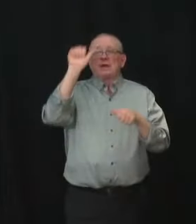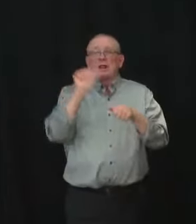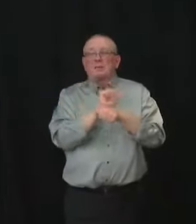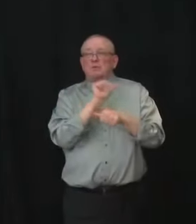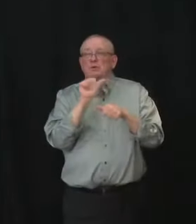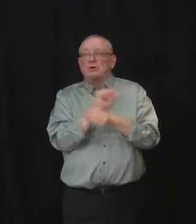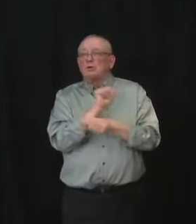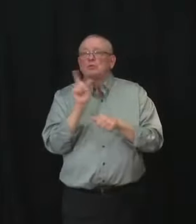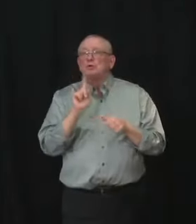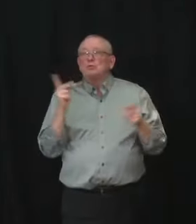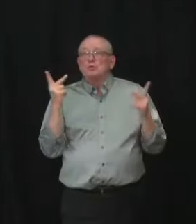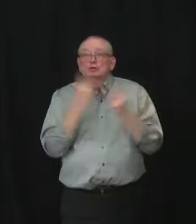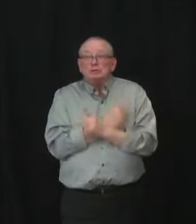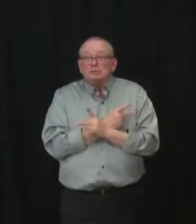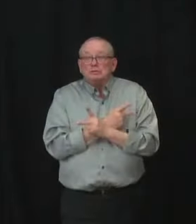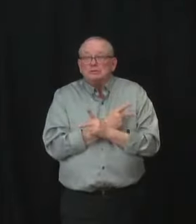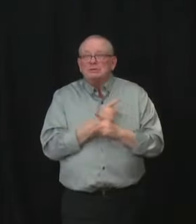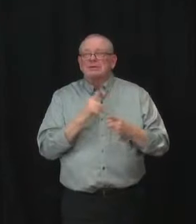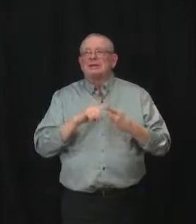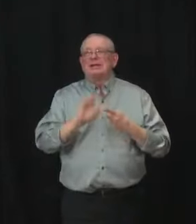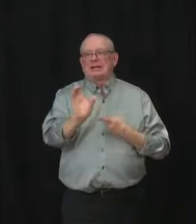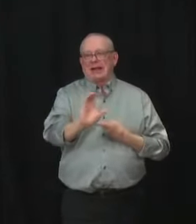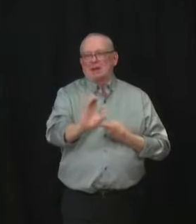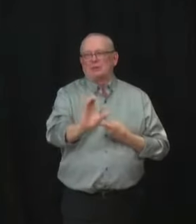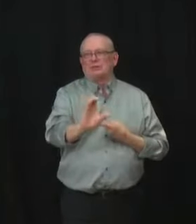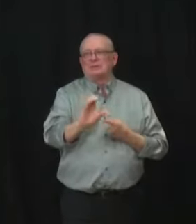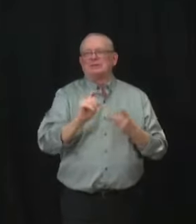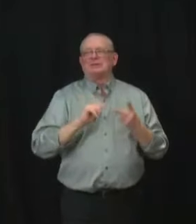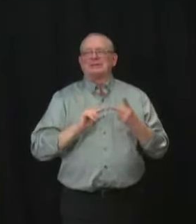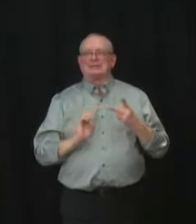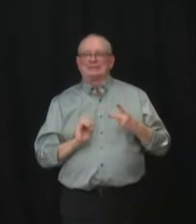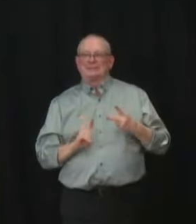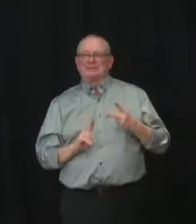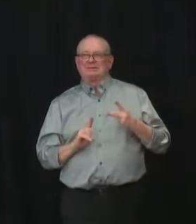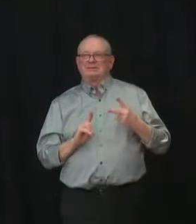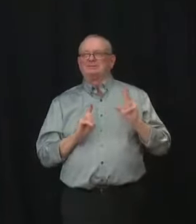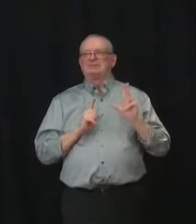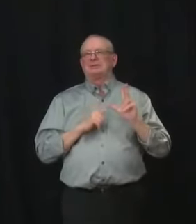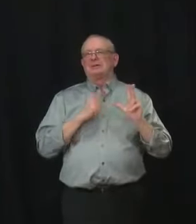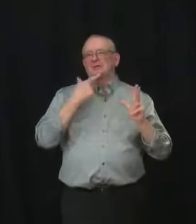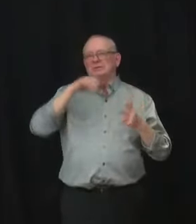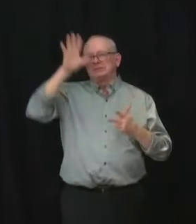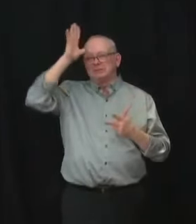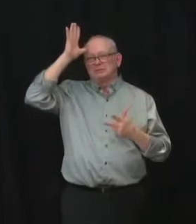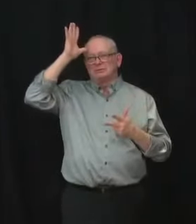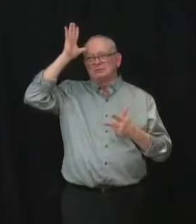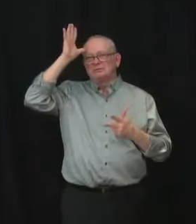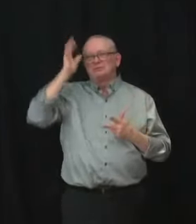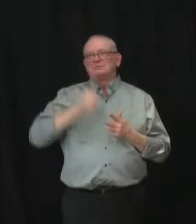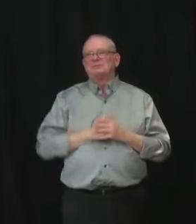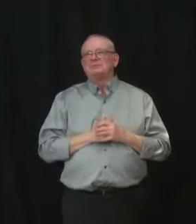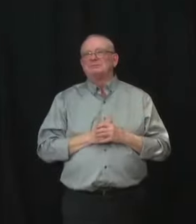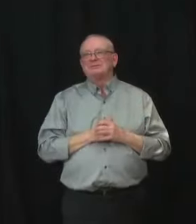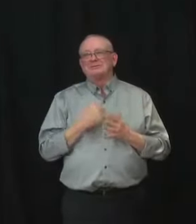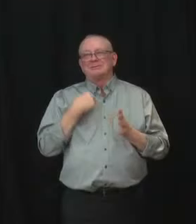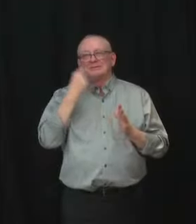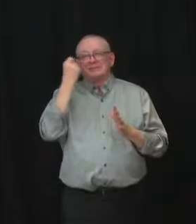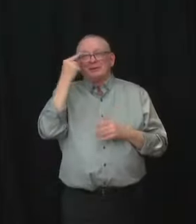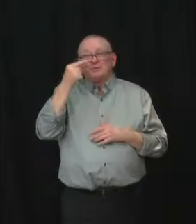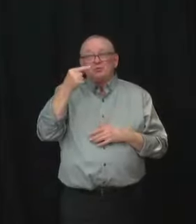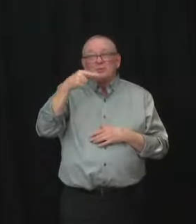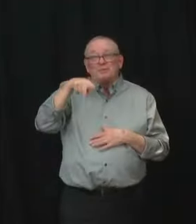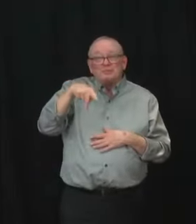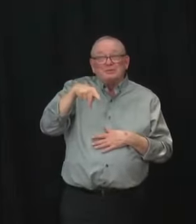Edmonton and uh and you actually see some of that in Red Deer as well uh in Grand Prairie my understanding it's it's that's not as impacted but